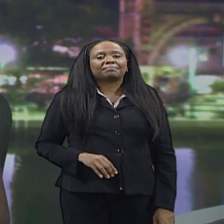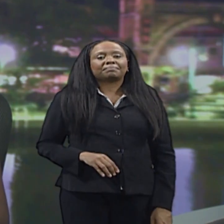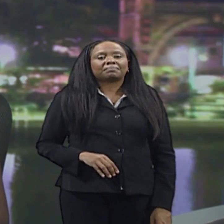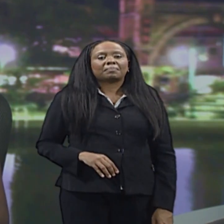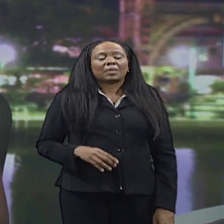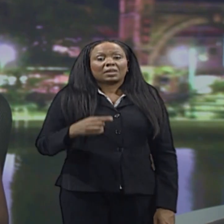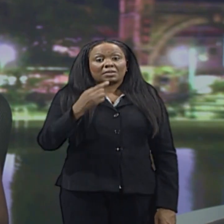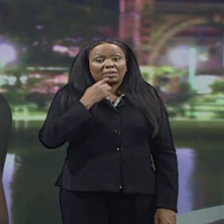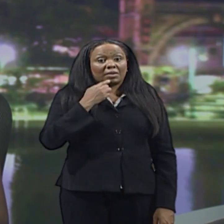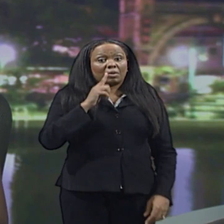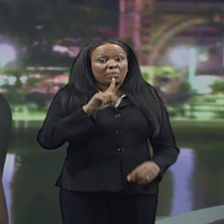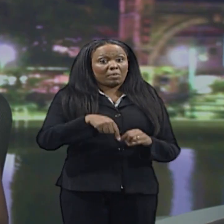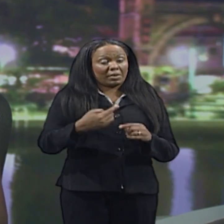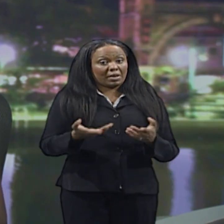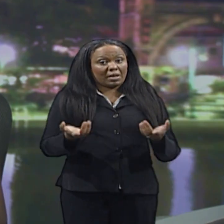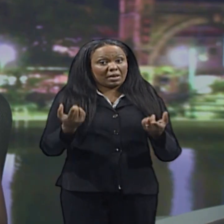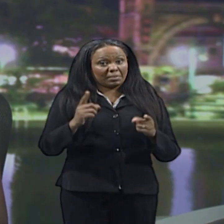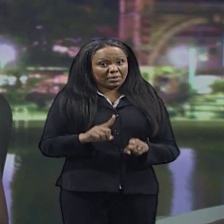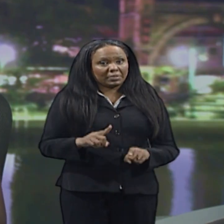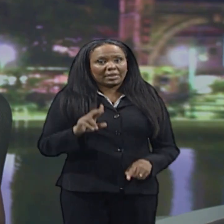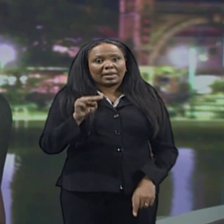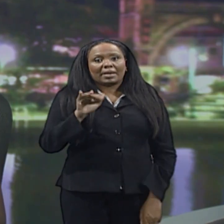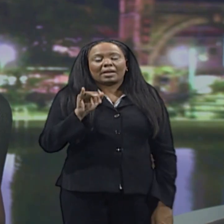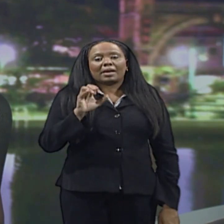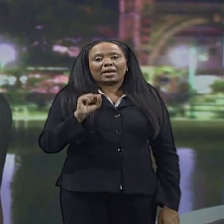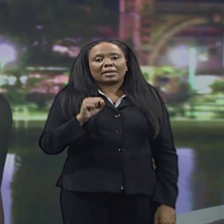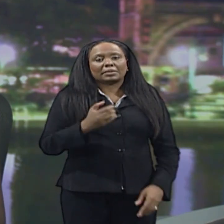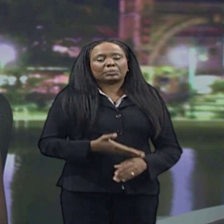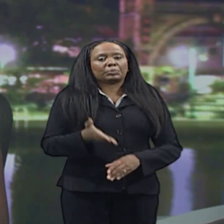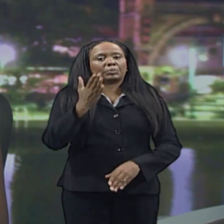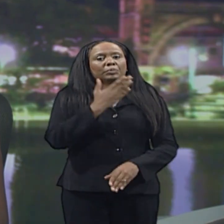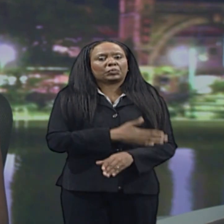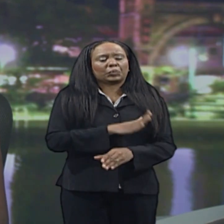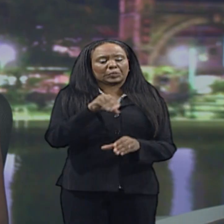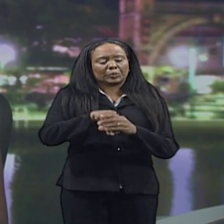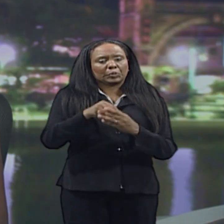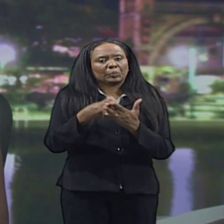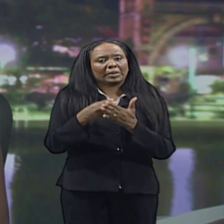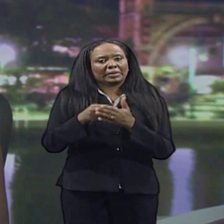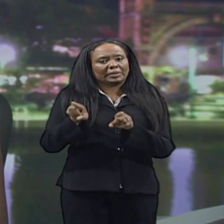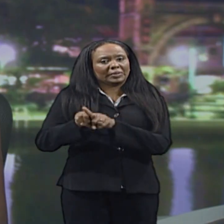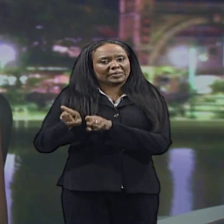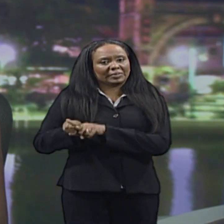it can also help in replenishing the depleted national insurance scheme.